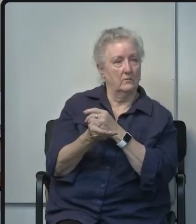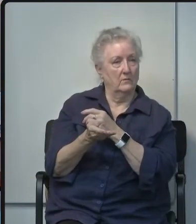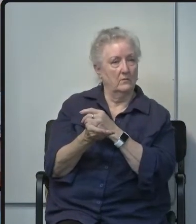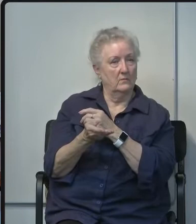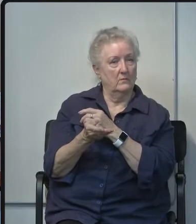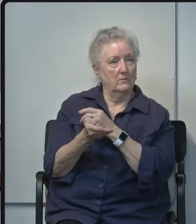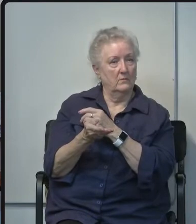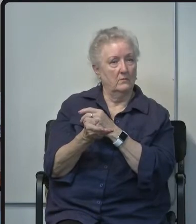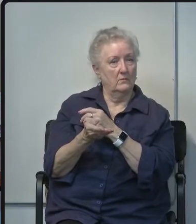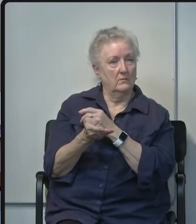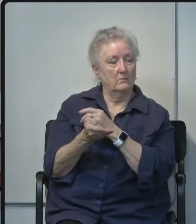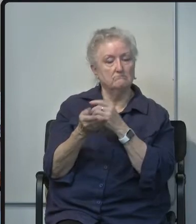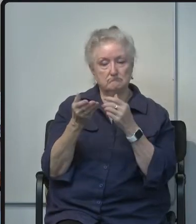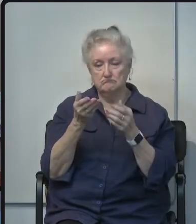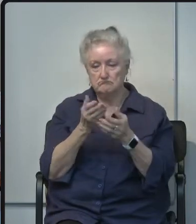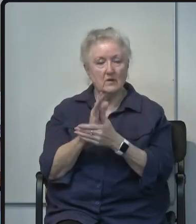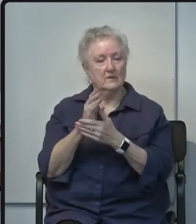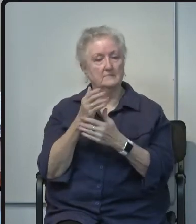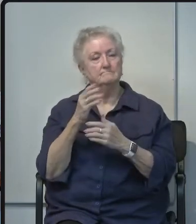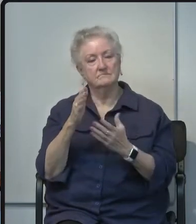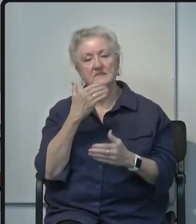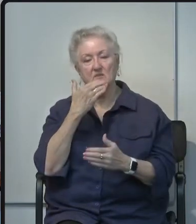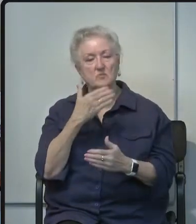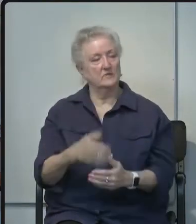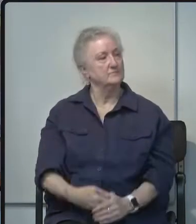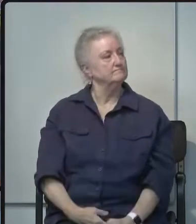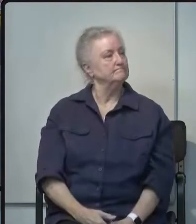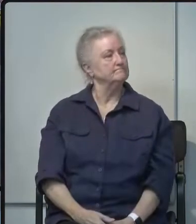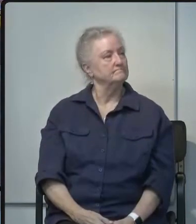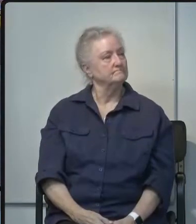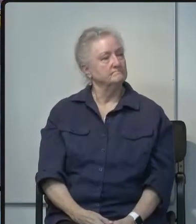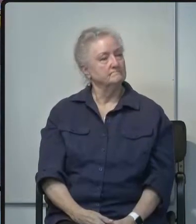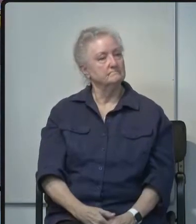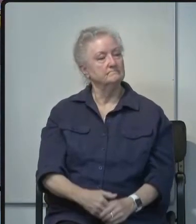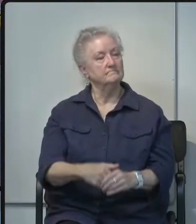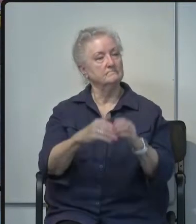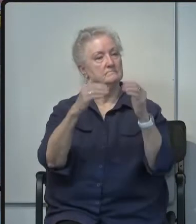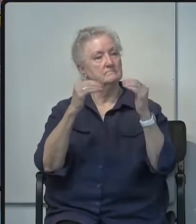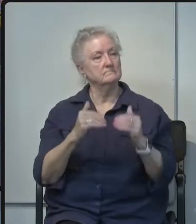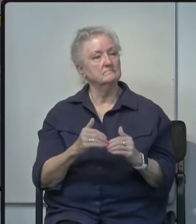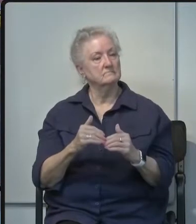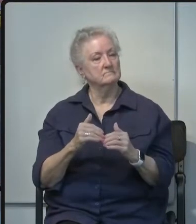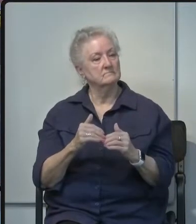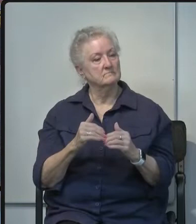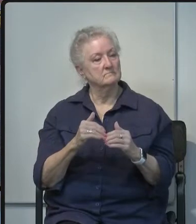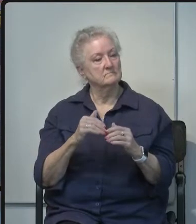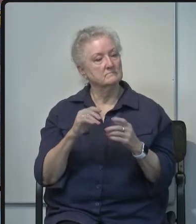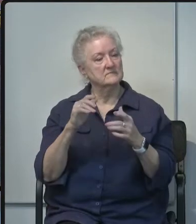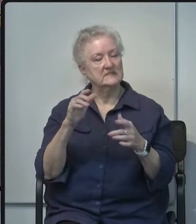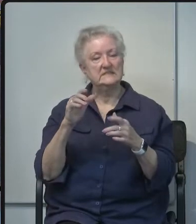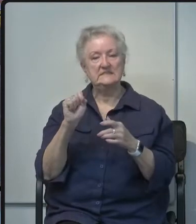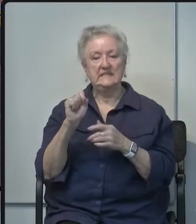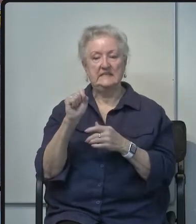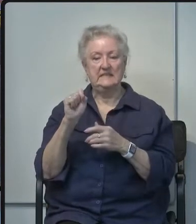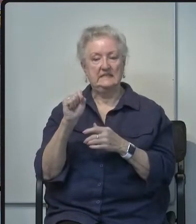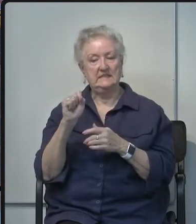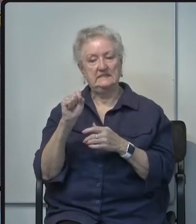okay all right that's all my questions thank you so much thank you laura now we're going to raise out with san junez valley star